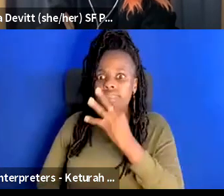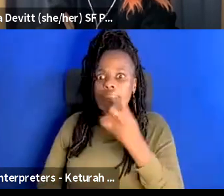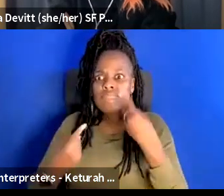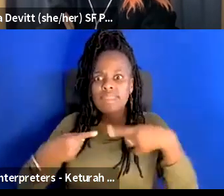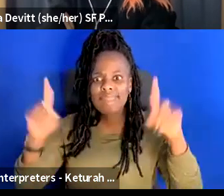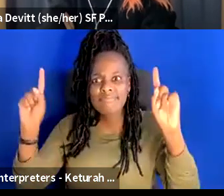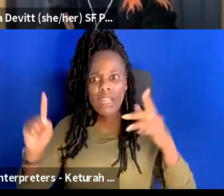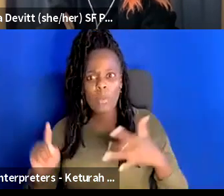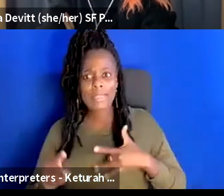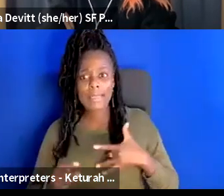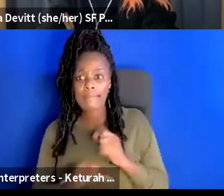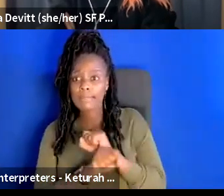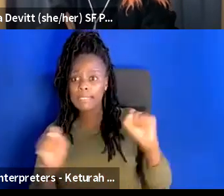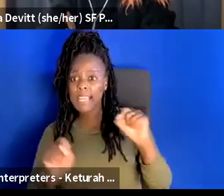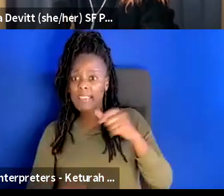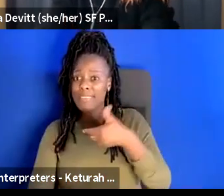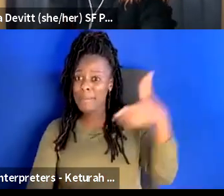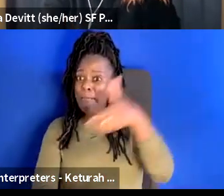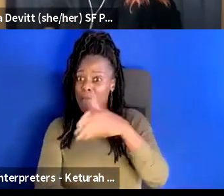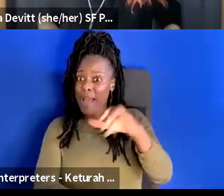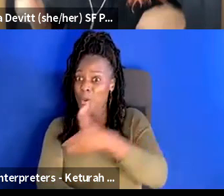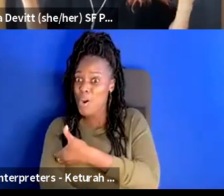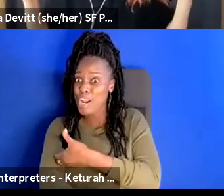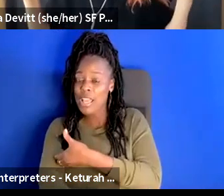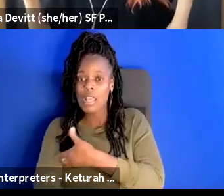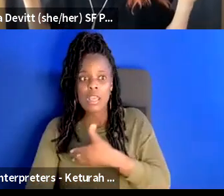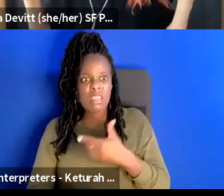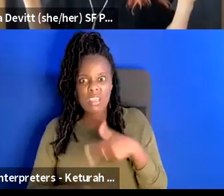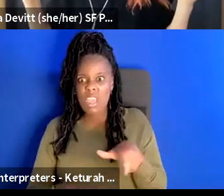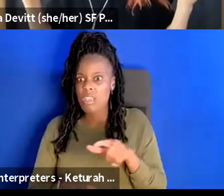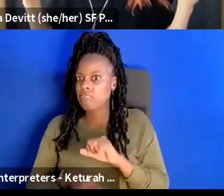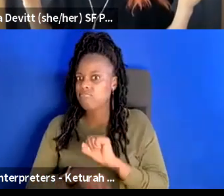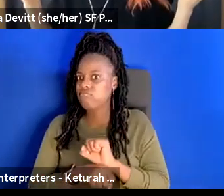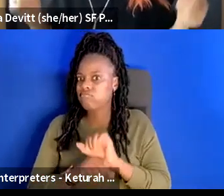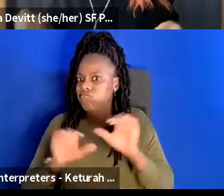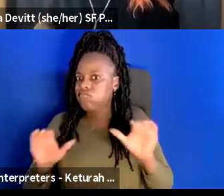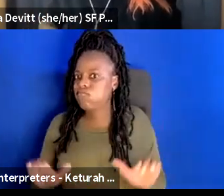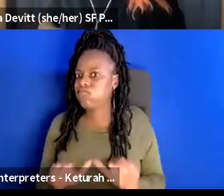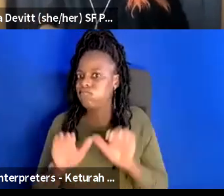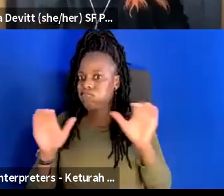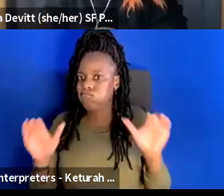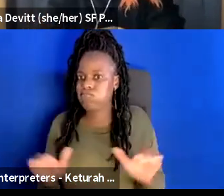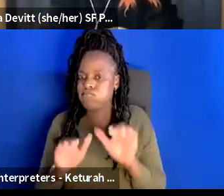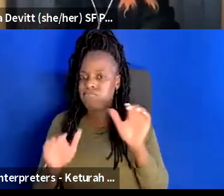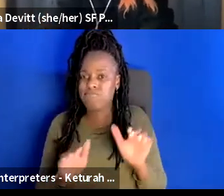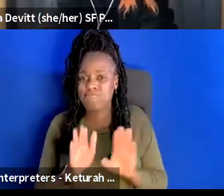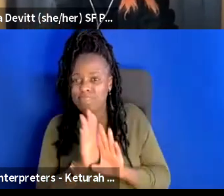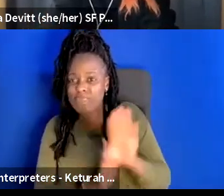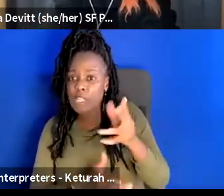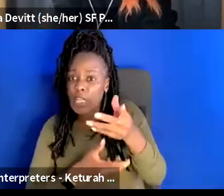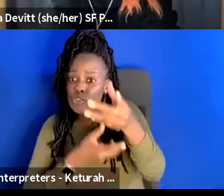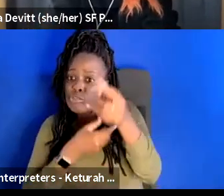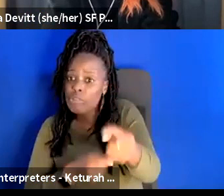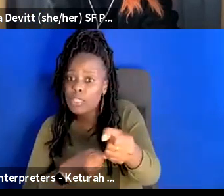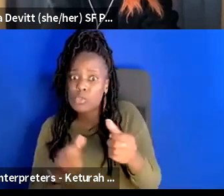empowered and they have the tools they work harder they do better they trust you your credibility is higher